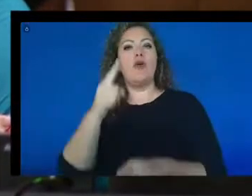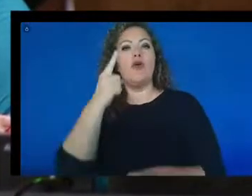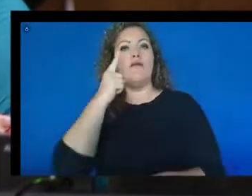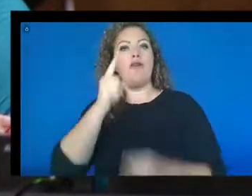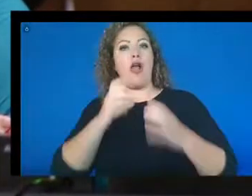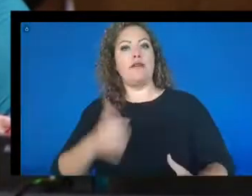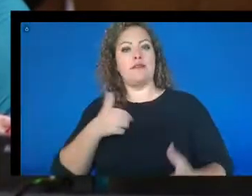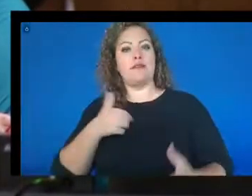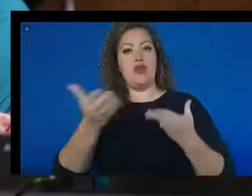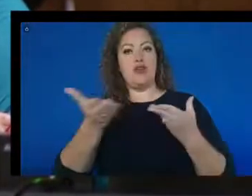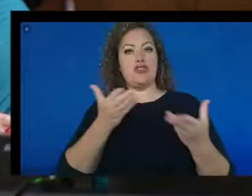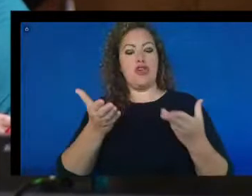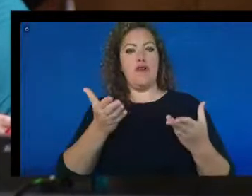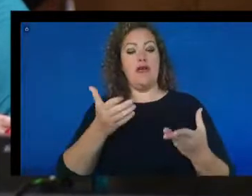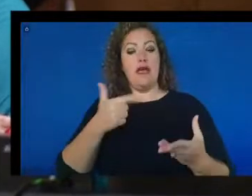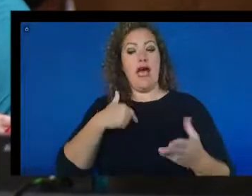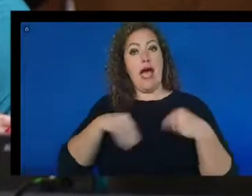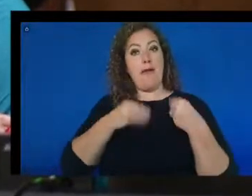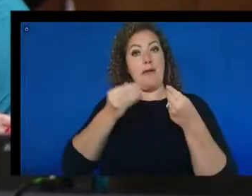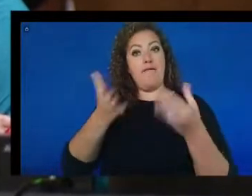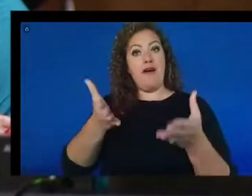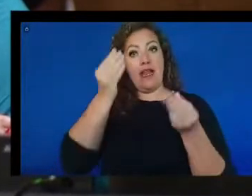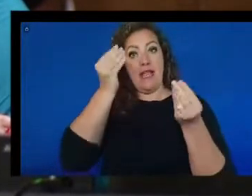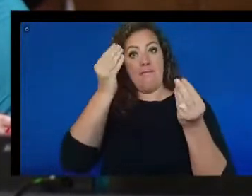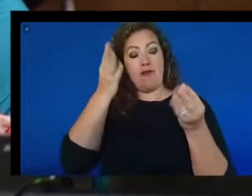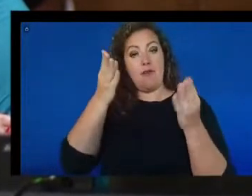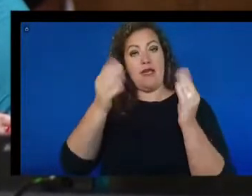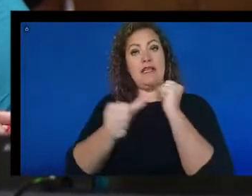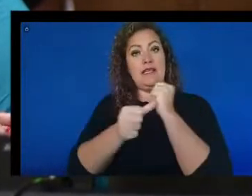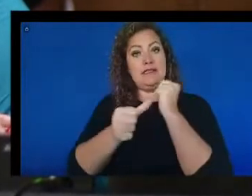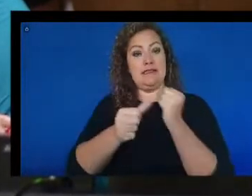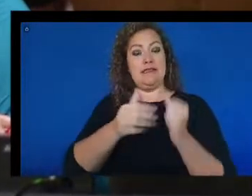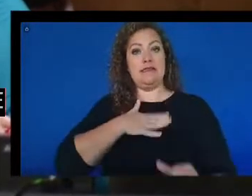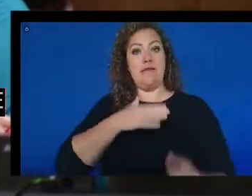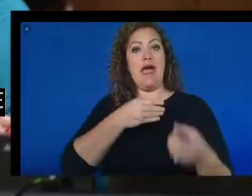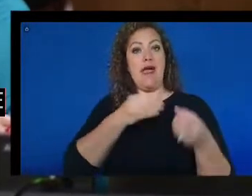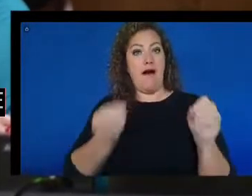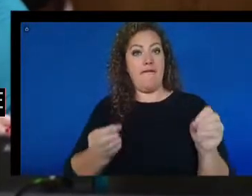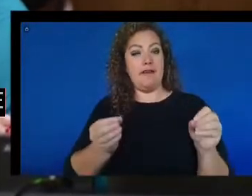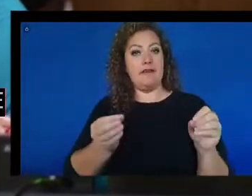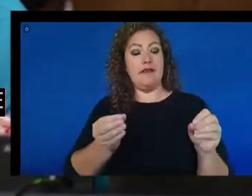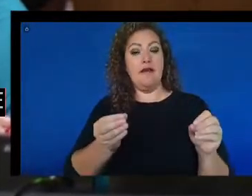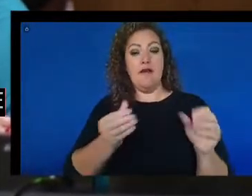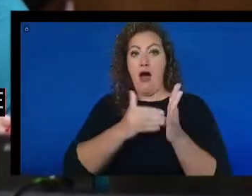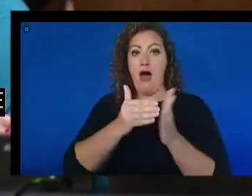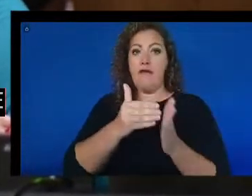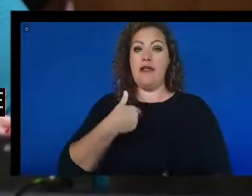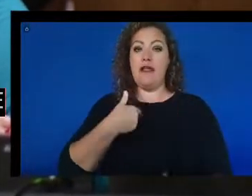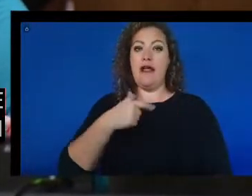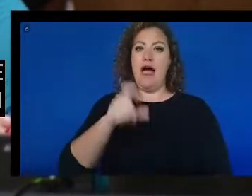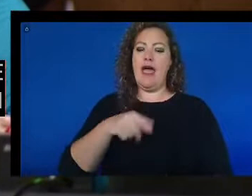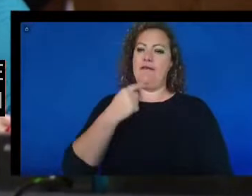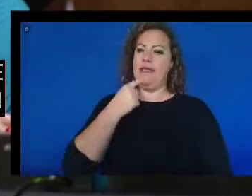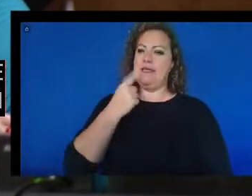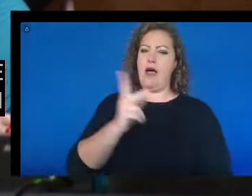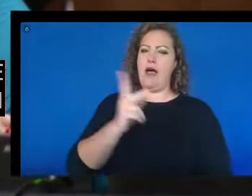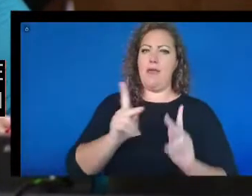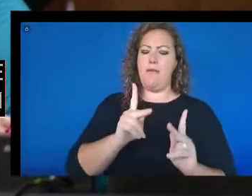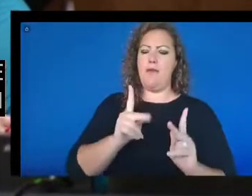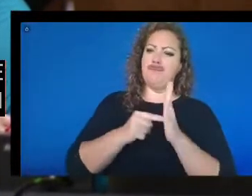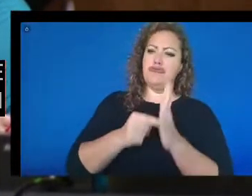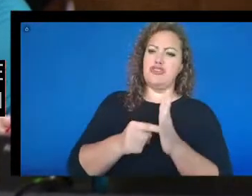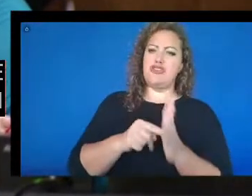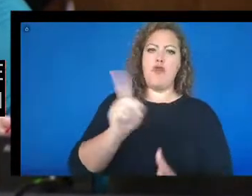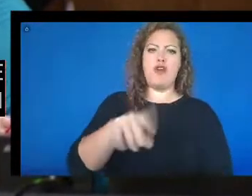serve, I provide information assistance at my office. And so very often, I have to direct people to finding